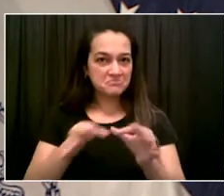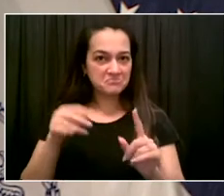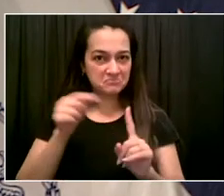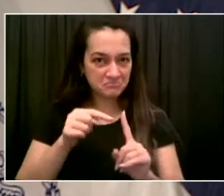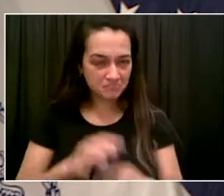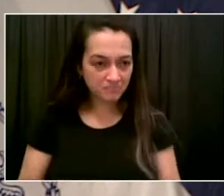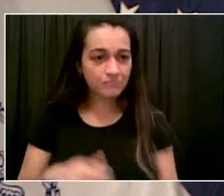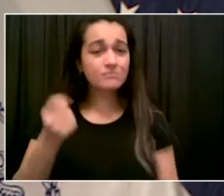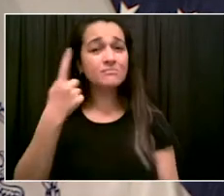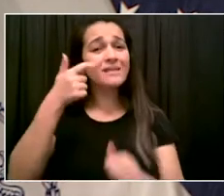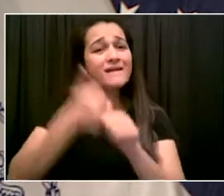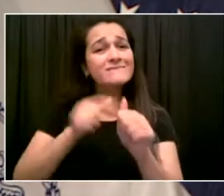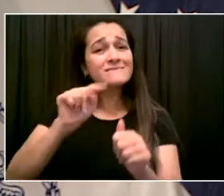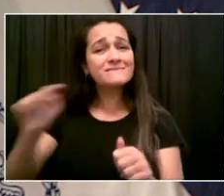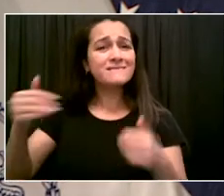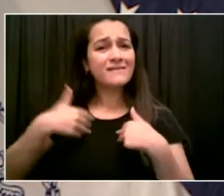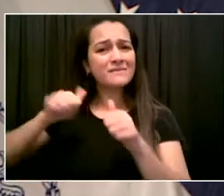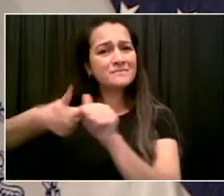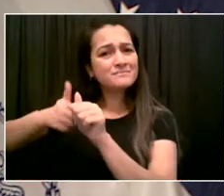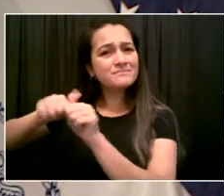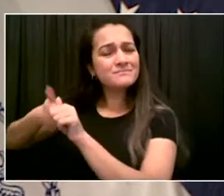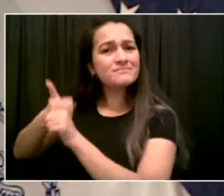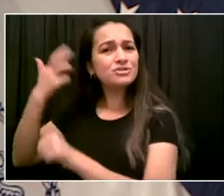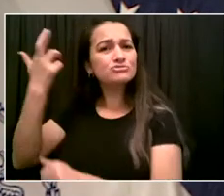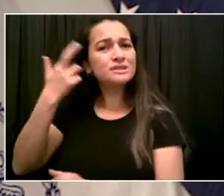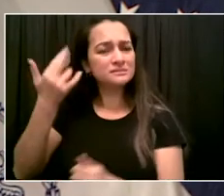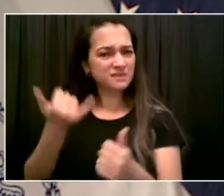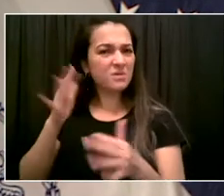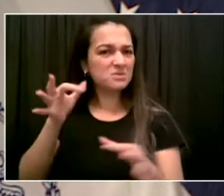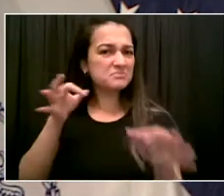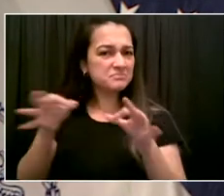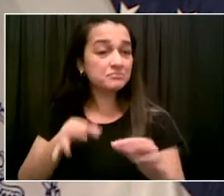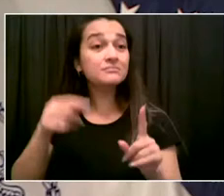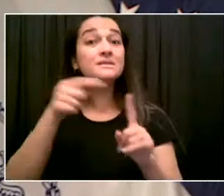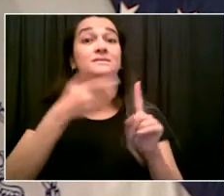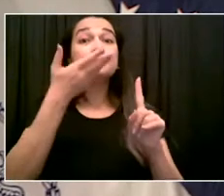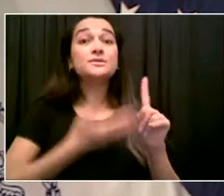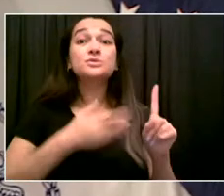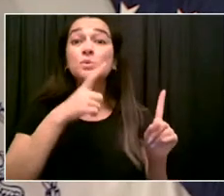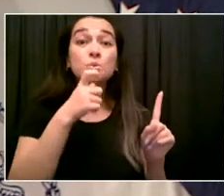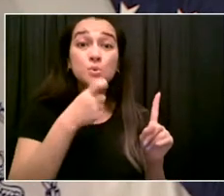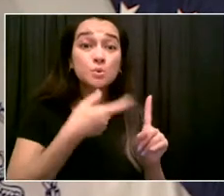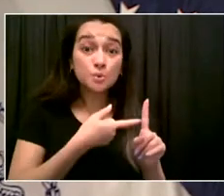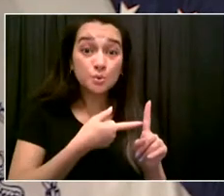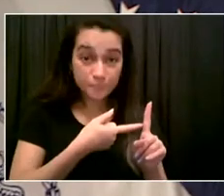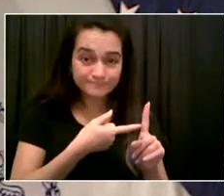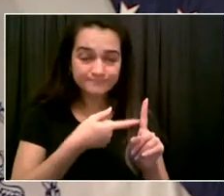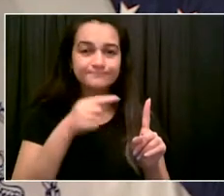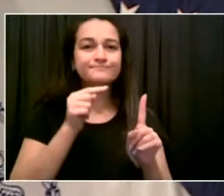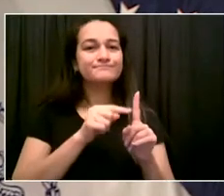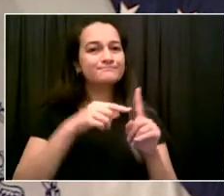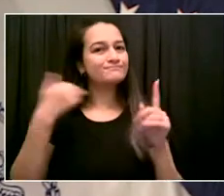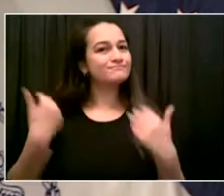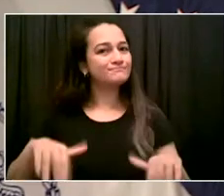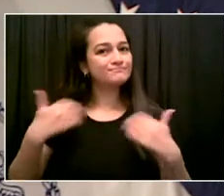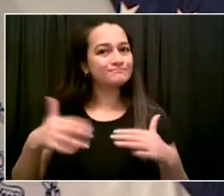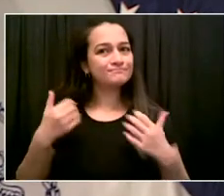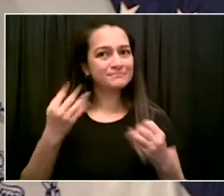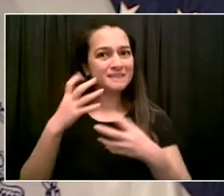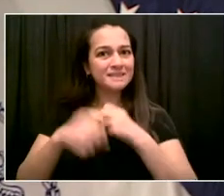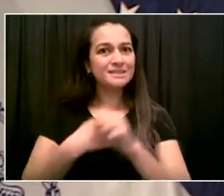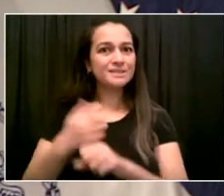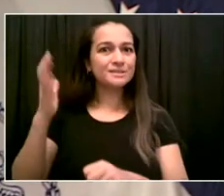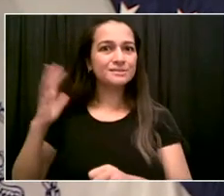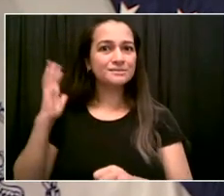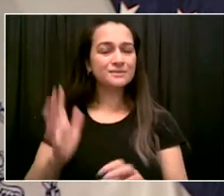someone who served with us here in City Hall when we were creating IDNYC, and now serves in the state senate